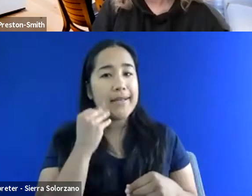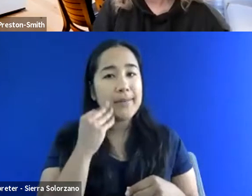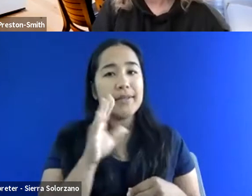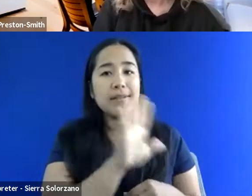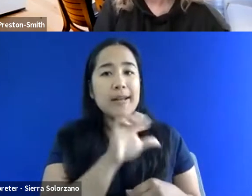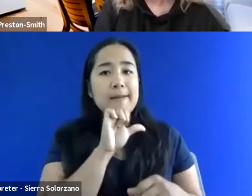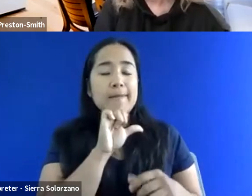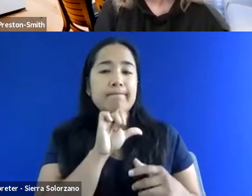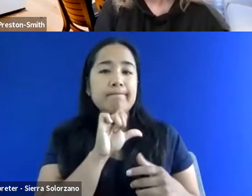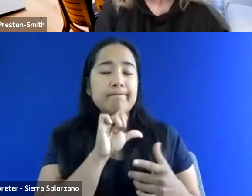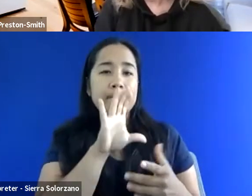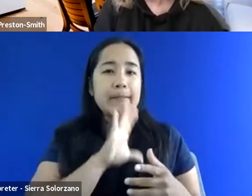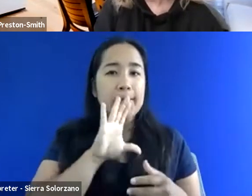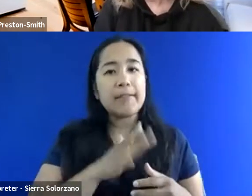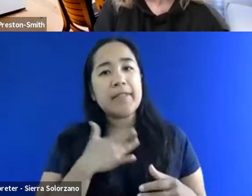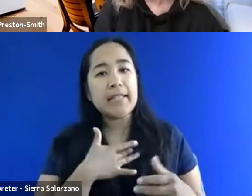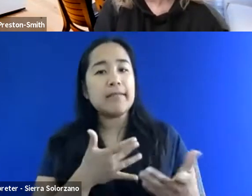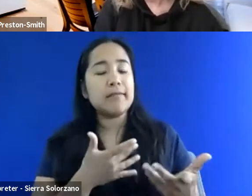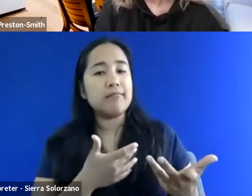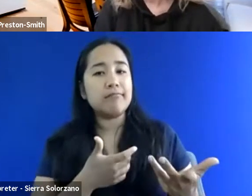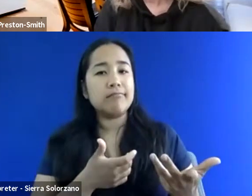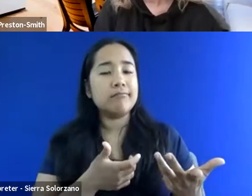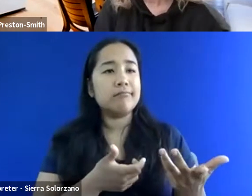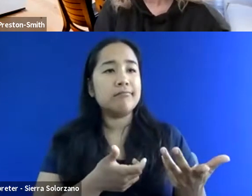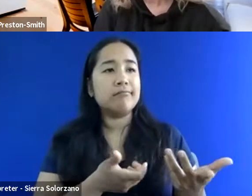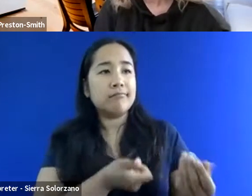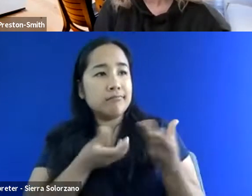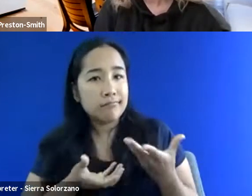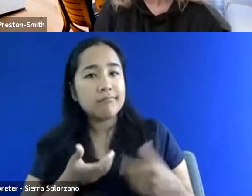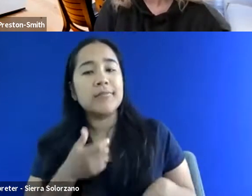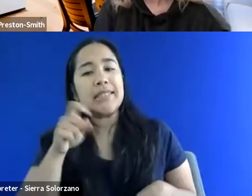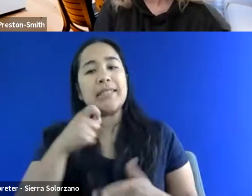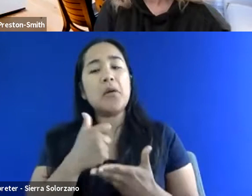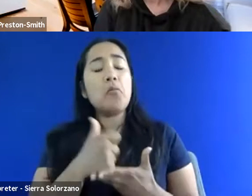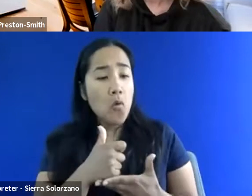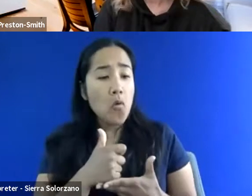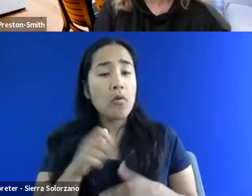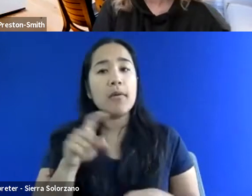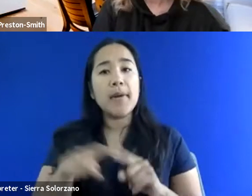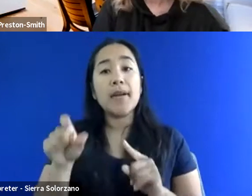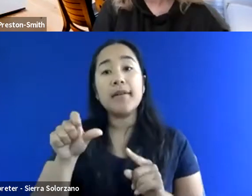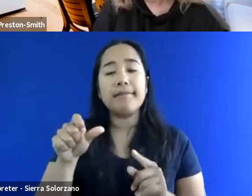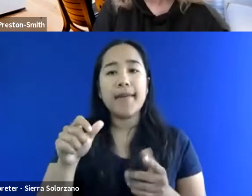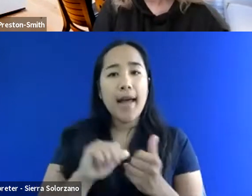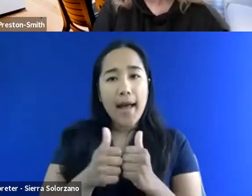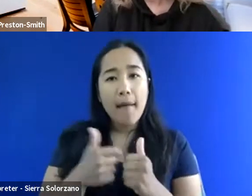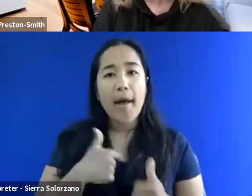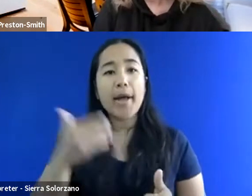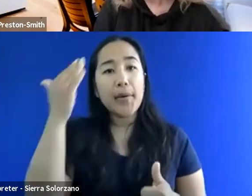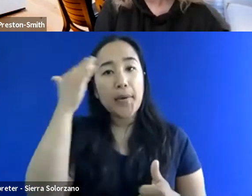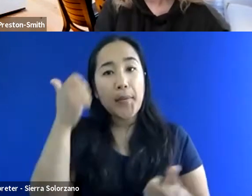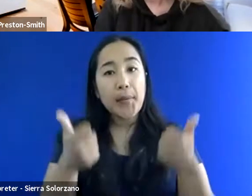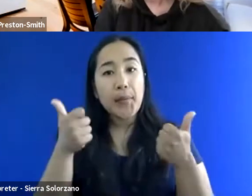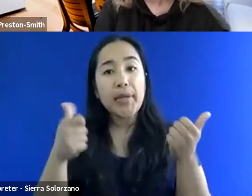through and come to me for help. And, but what I'm trying to figure out is how to reach those students or how to know which students I need to